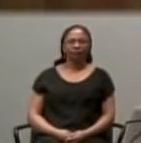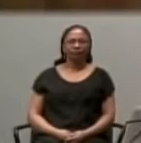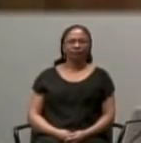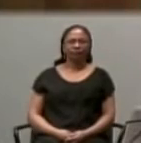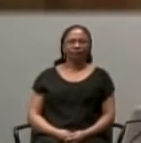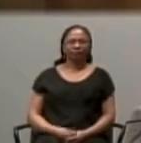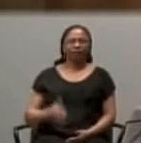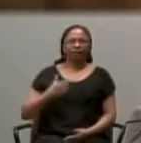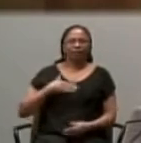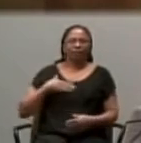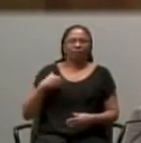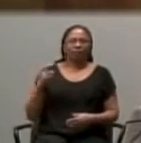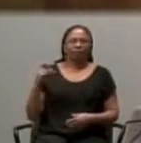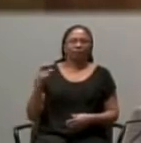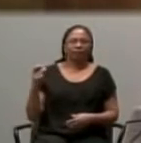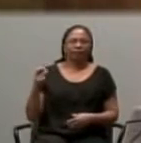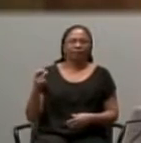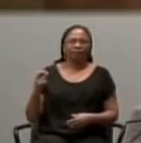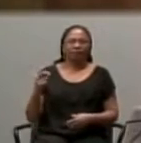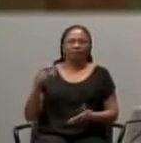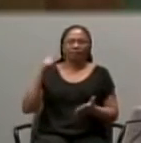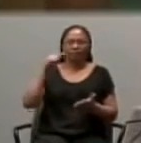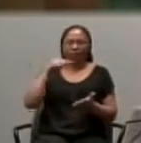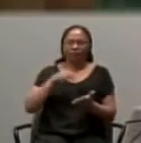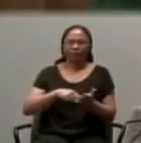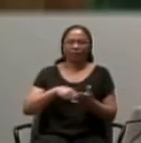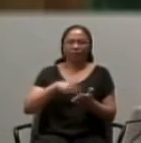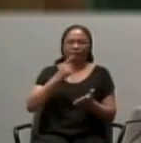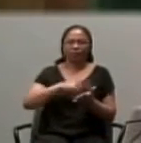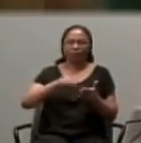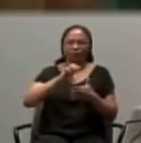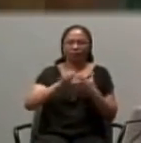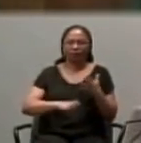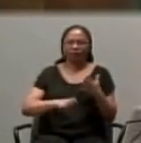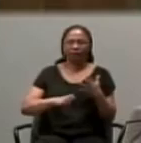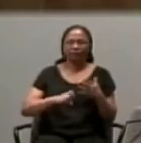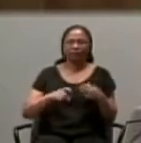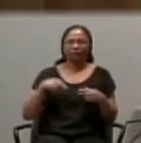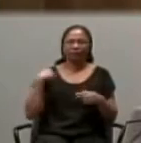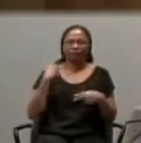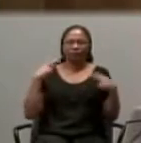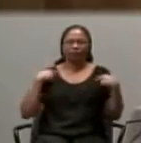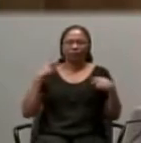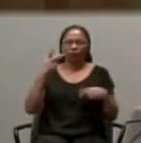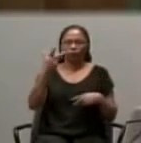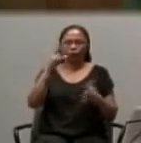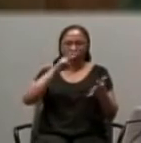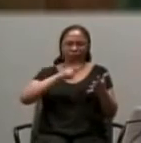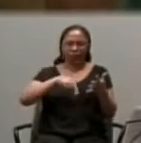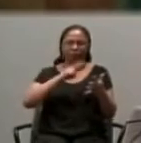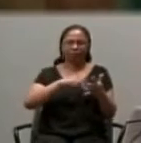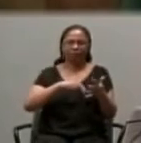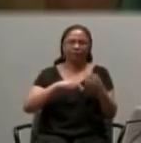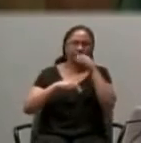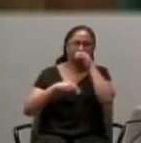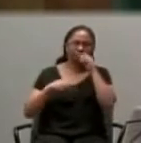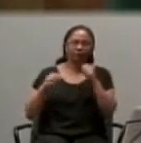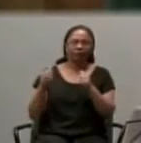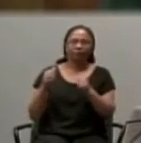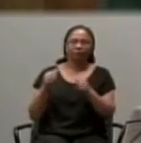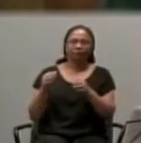My dear friends, this weekend we have three readings which put together,